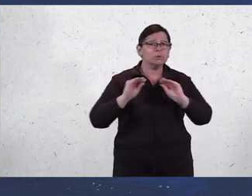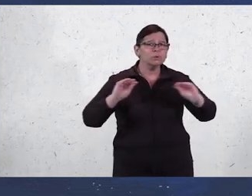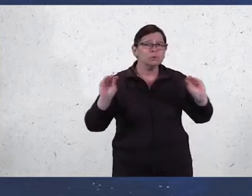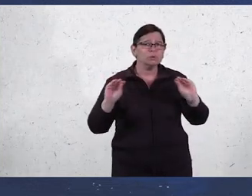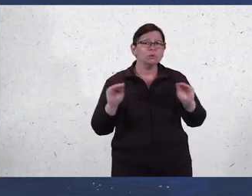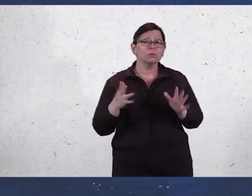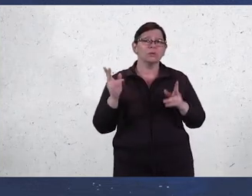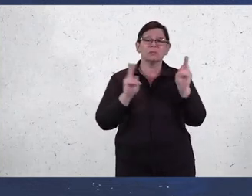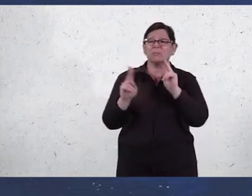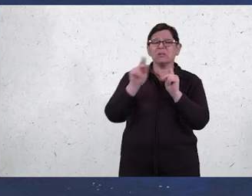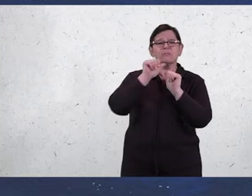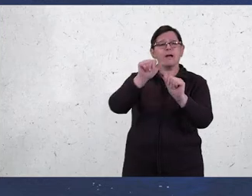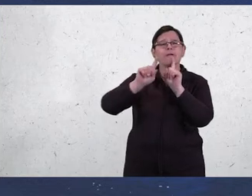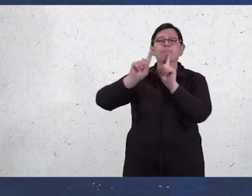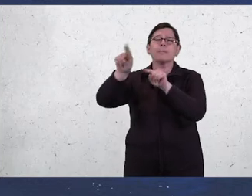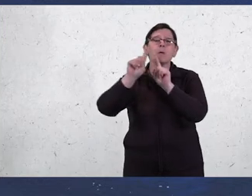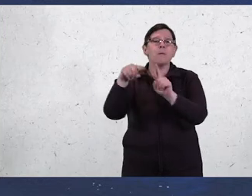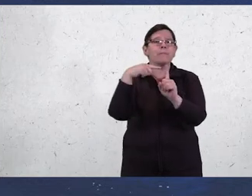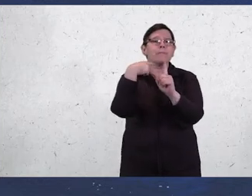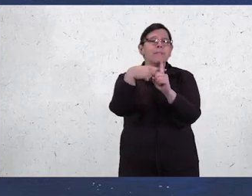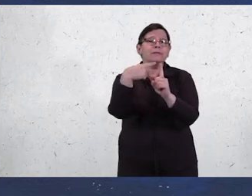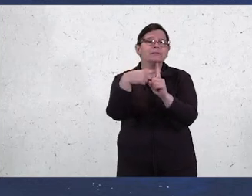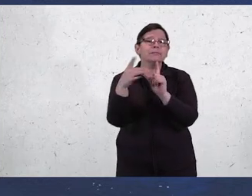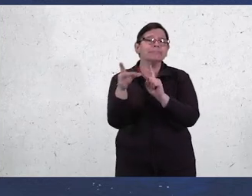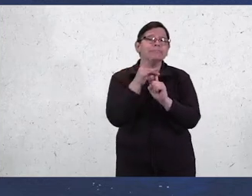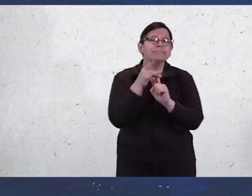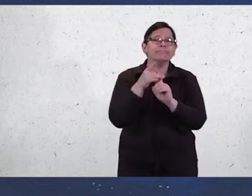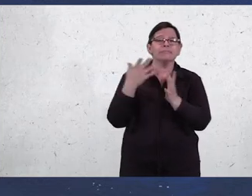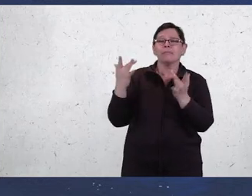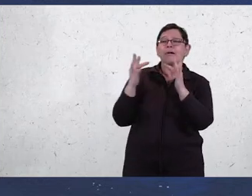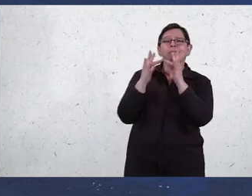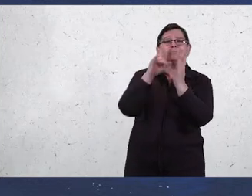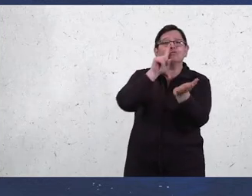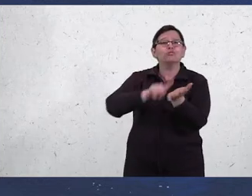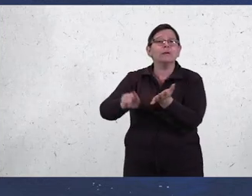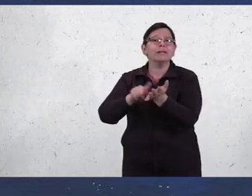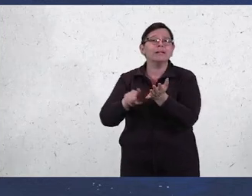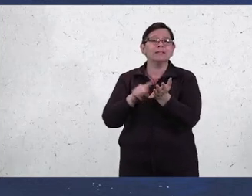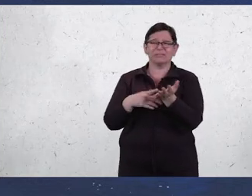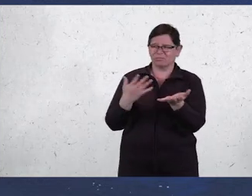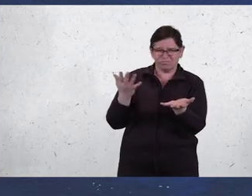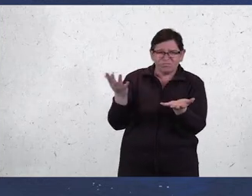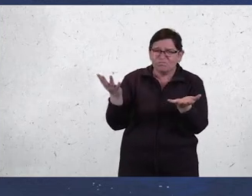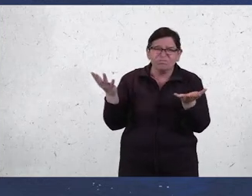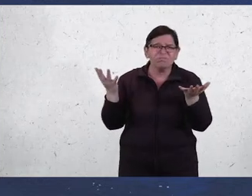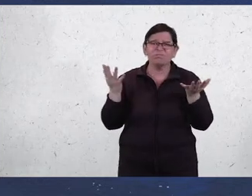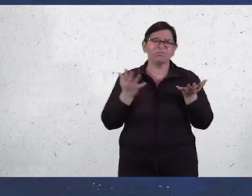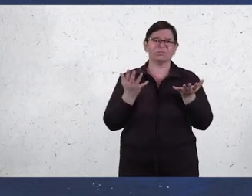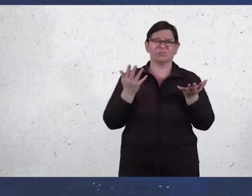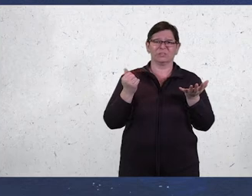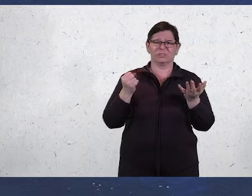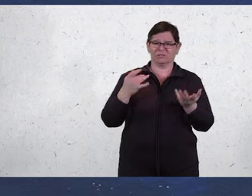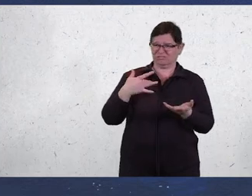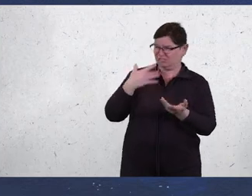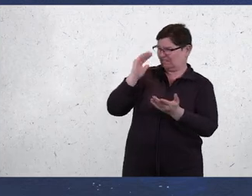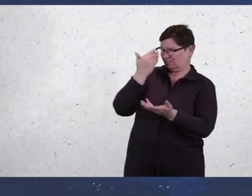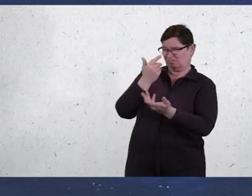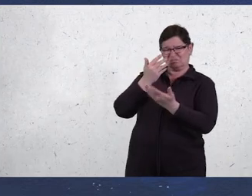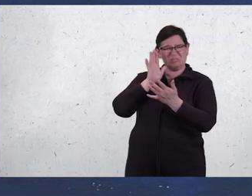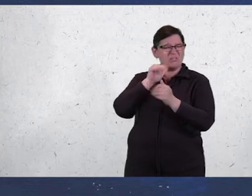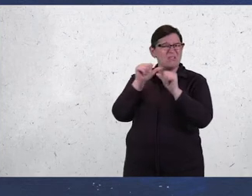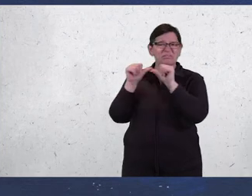social distancing measures. People are not reporting positive tests and contact tracing is not happening as much.